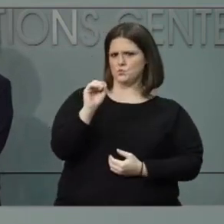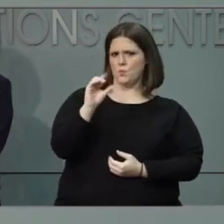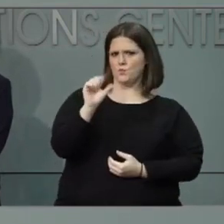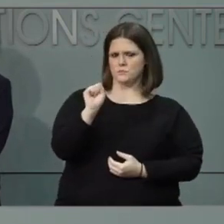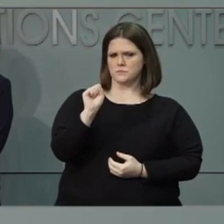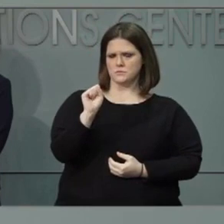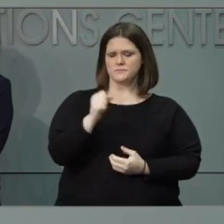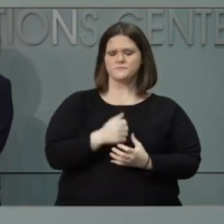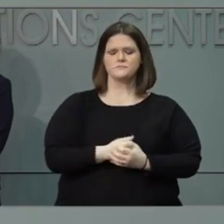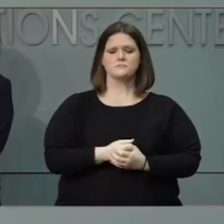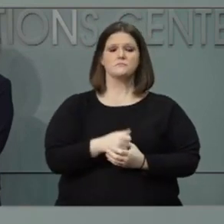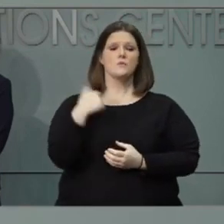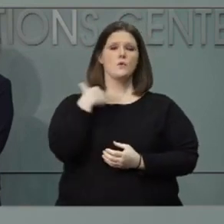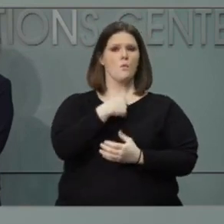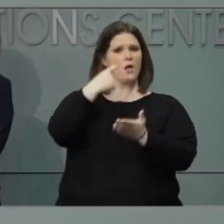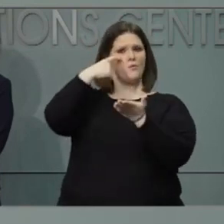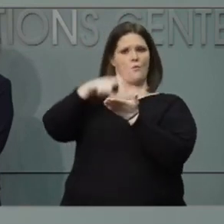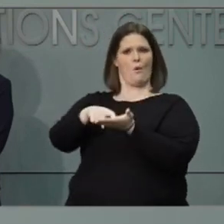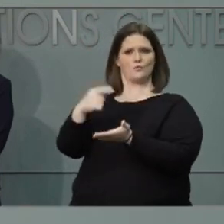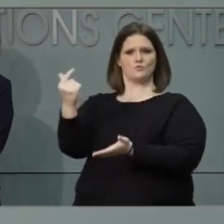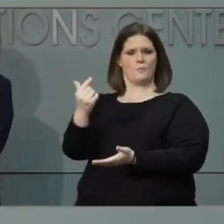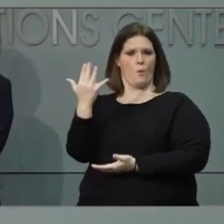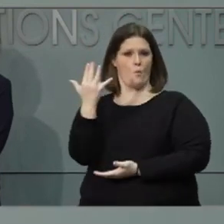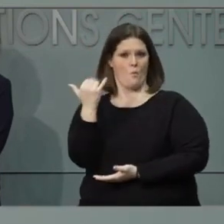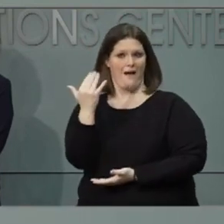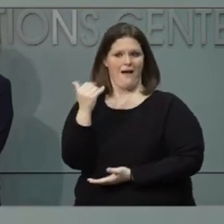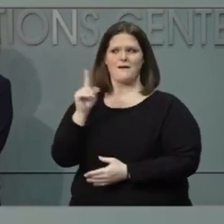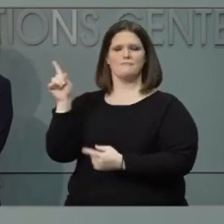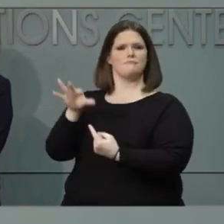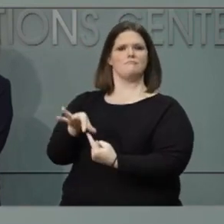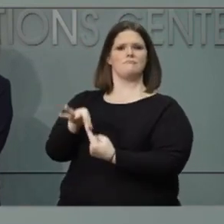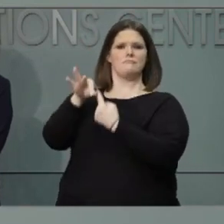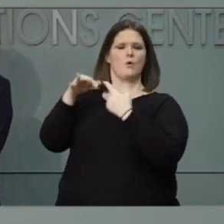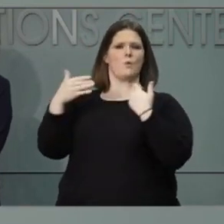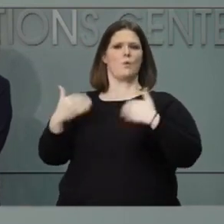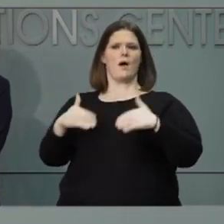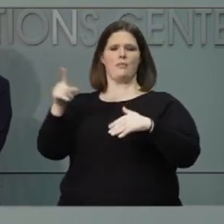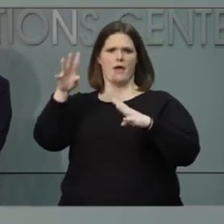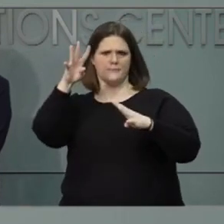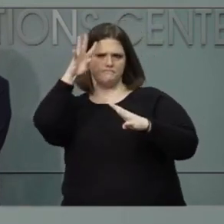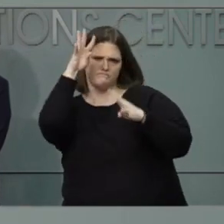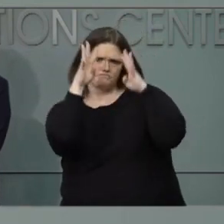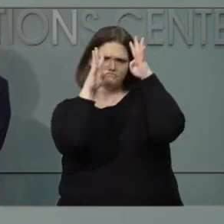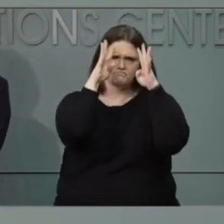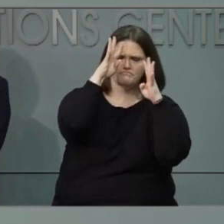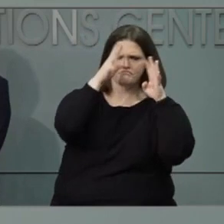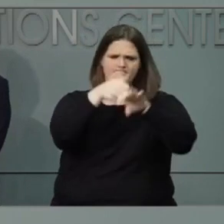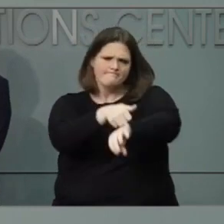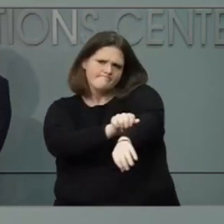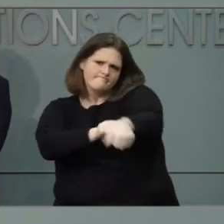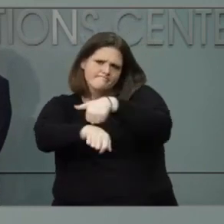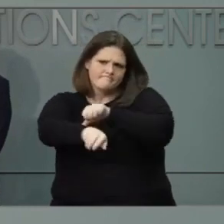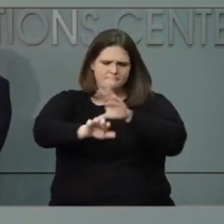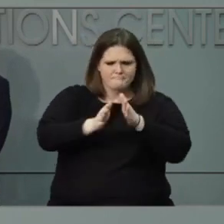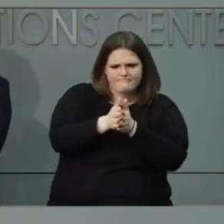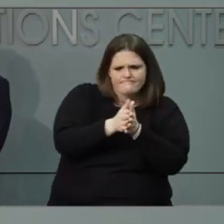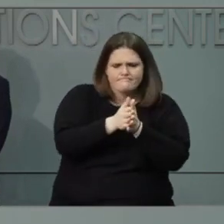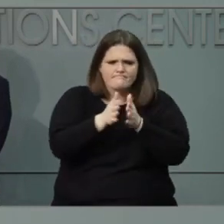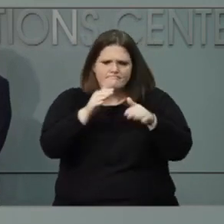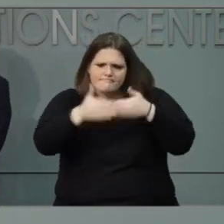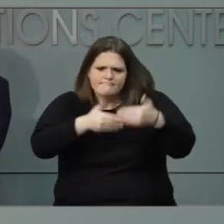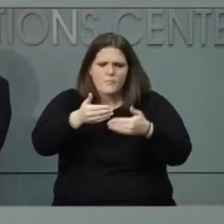particularly lift up Greensboro today because they've been innovative in what they are doing to try to achieve more